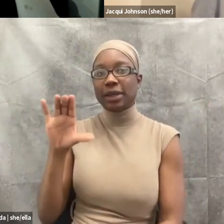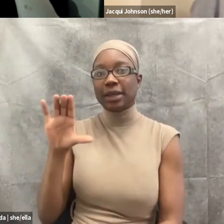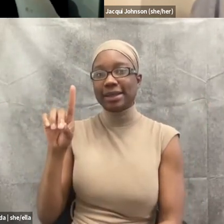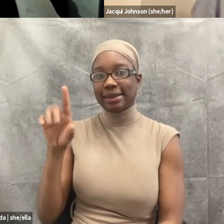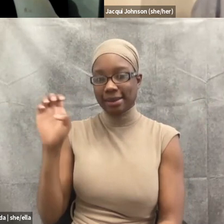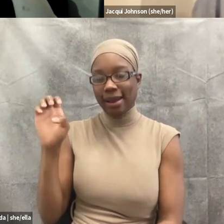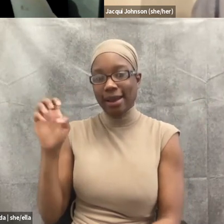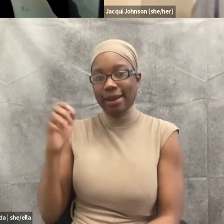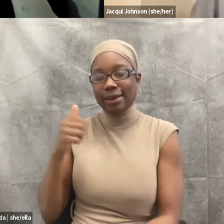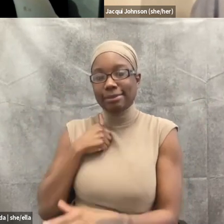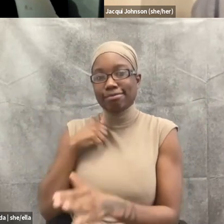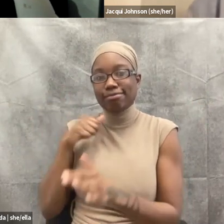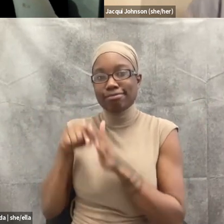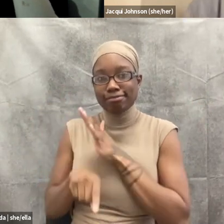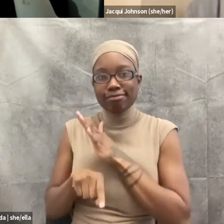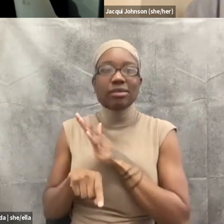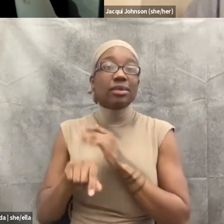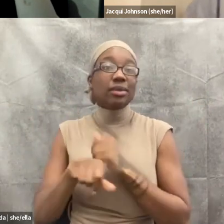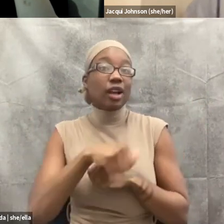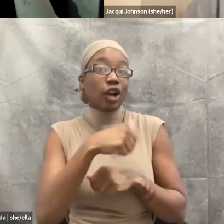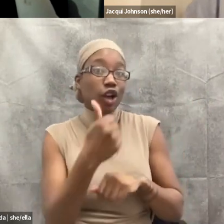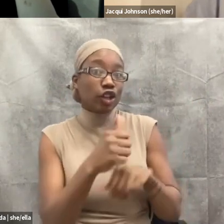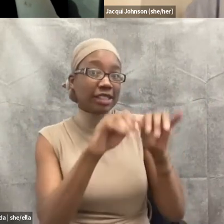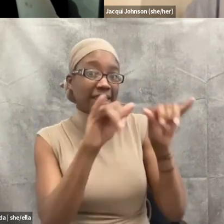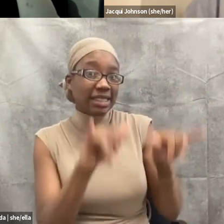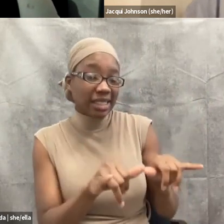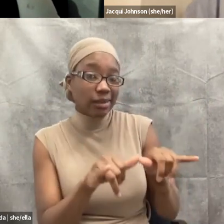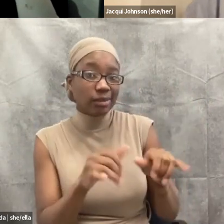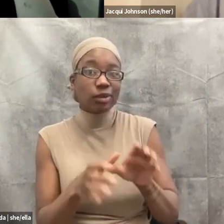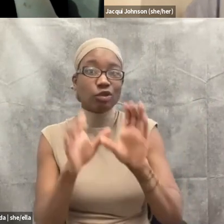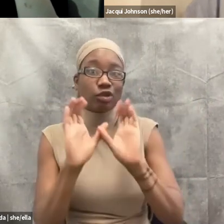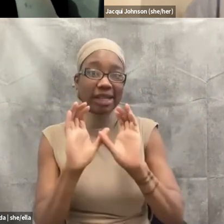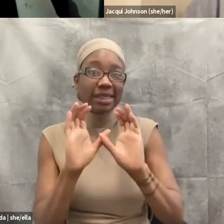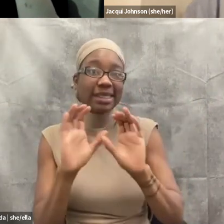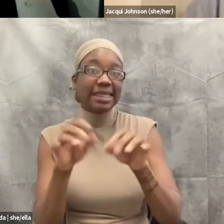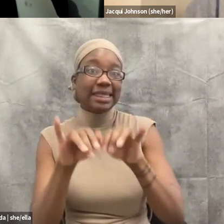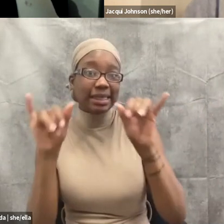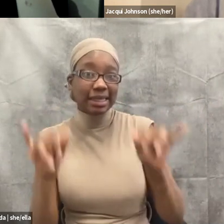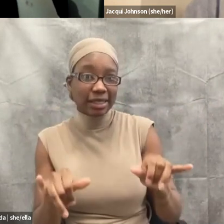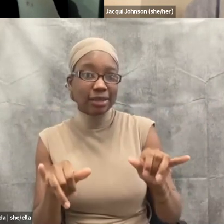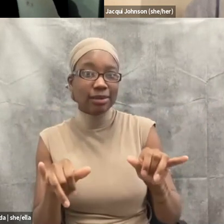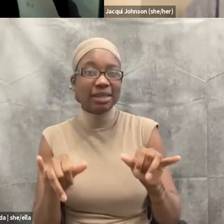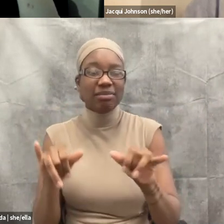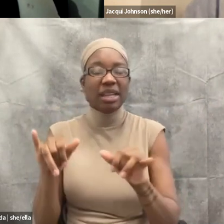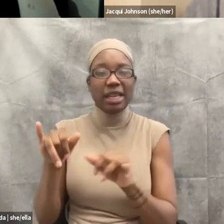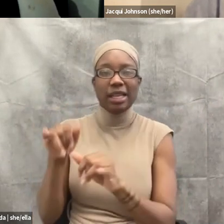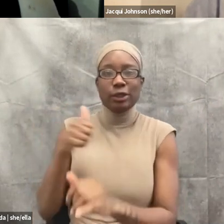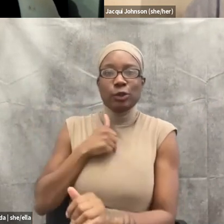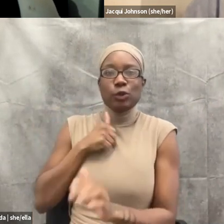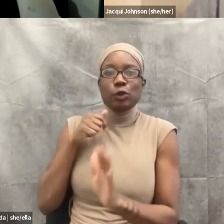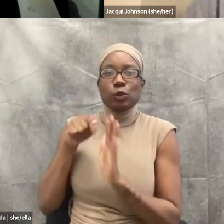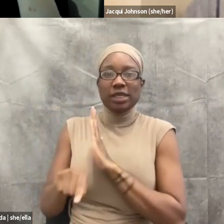suicide prevention spaces, but making a decision not to get, not to pursue licensure was really important to preserving,